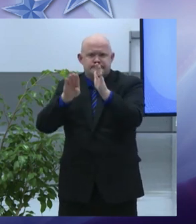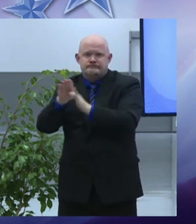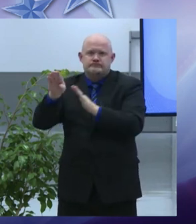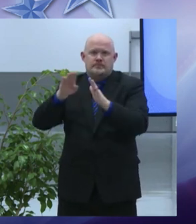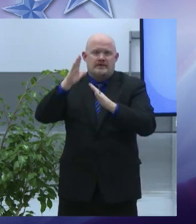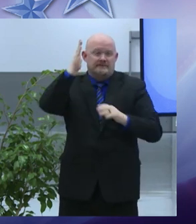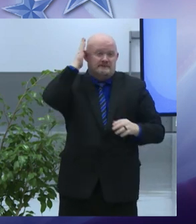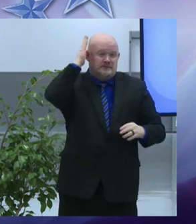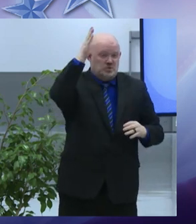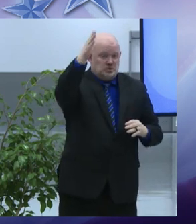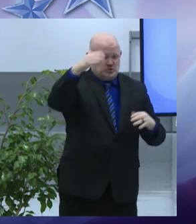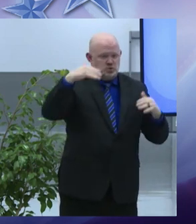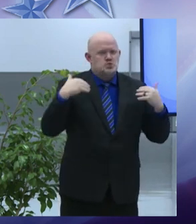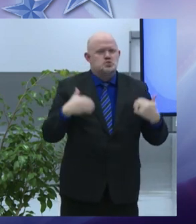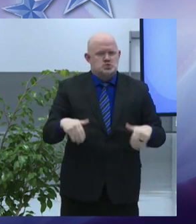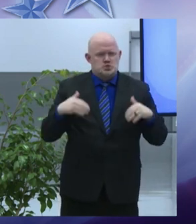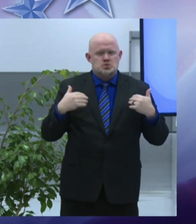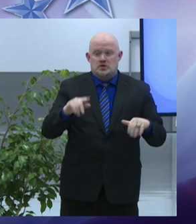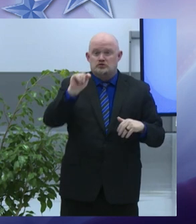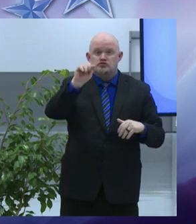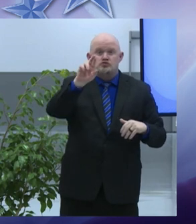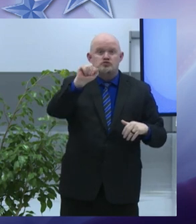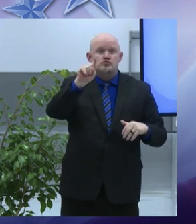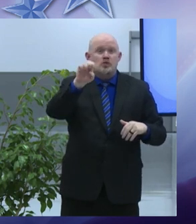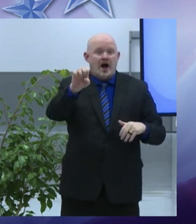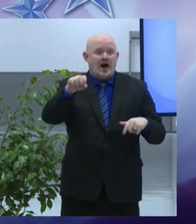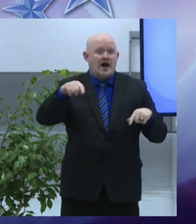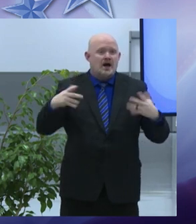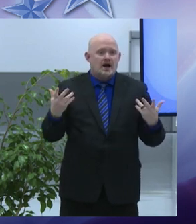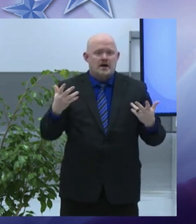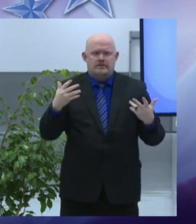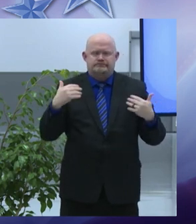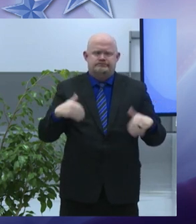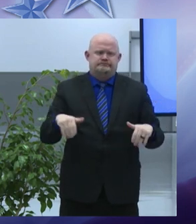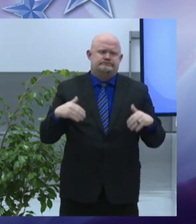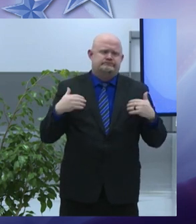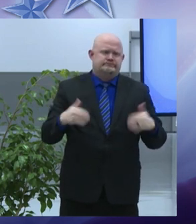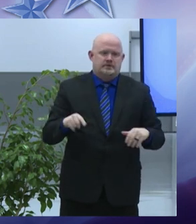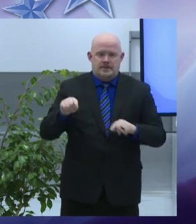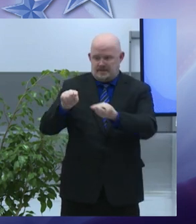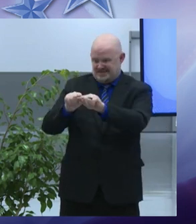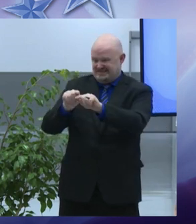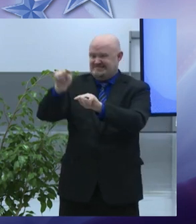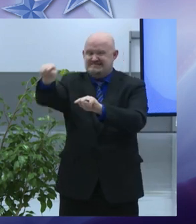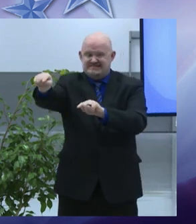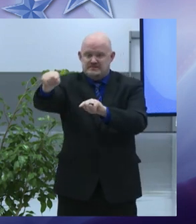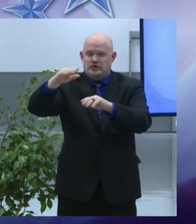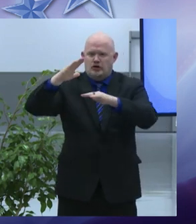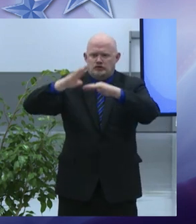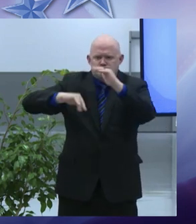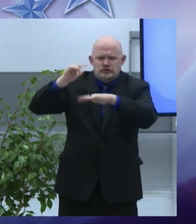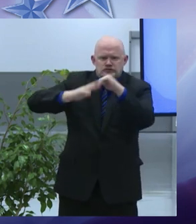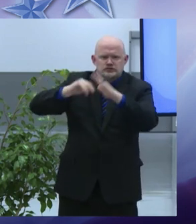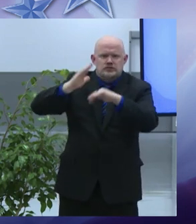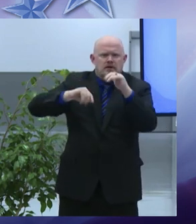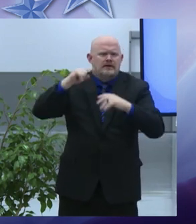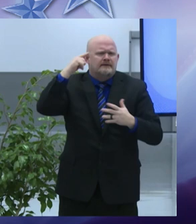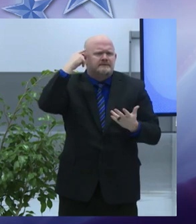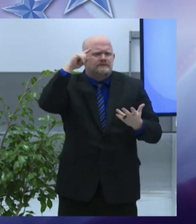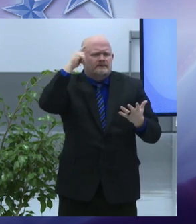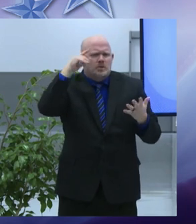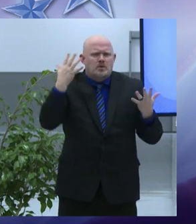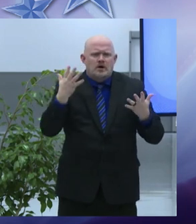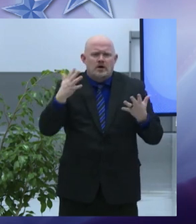down the block from SUNY EOC we are moving closer to construction on the regional science technology engineering